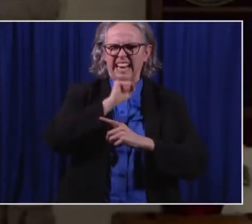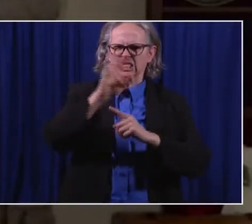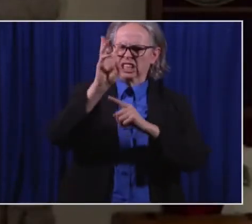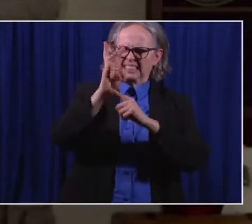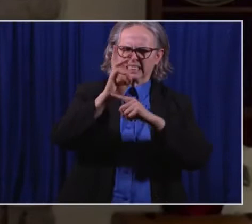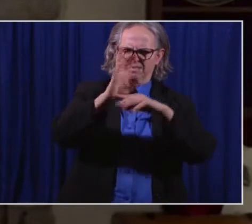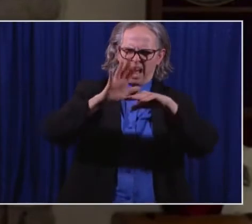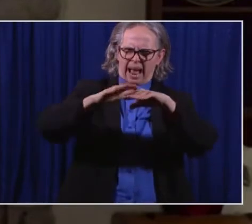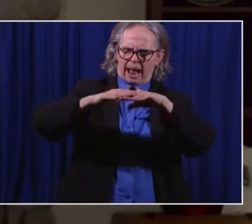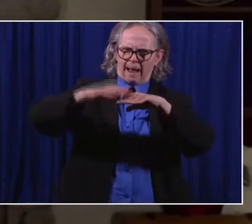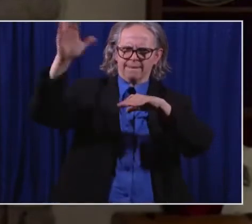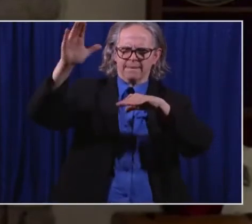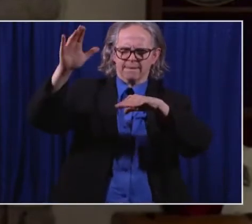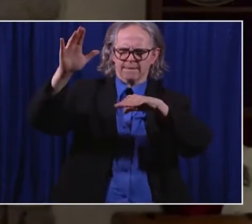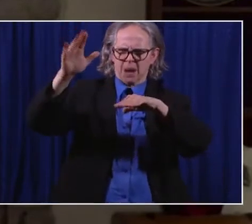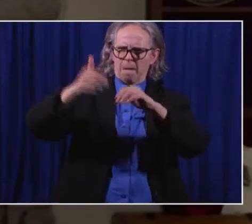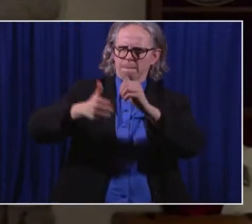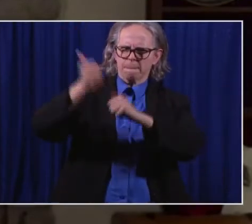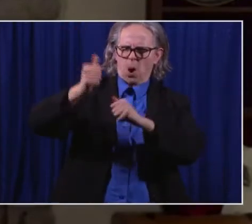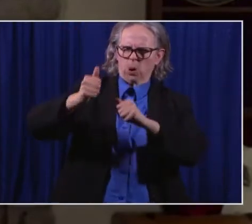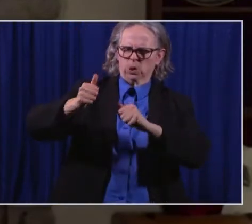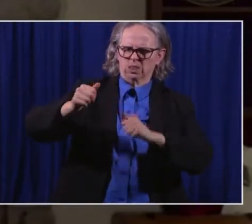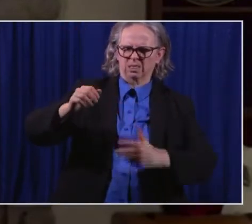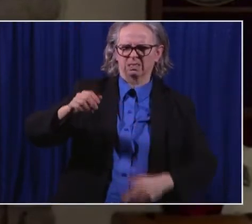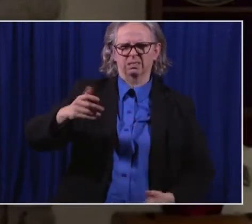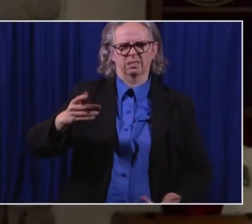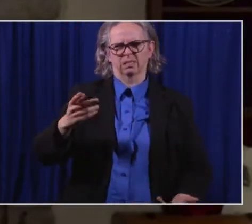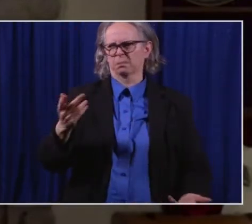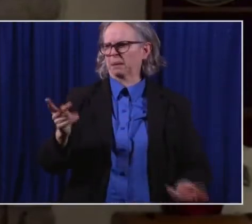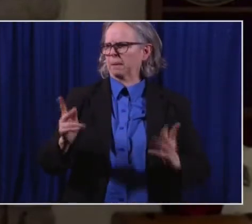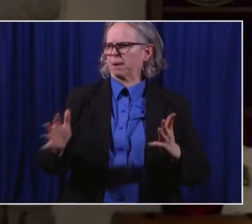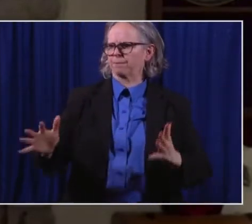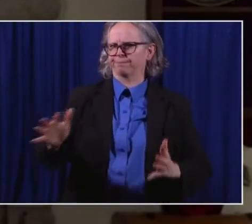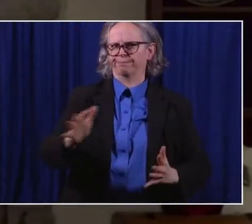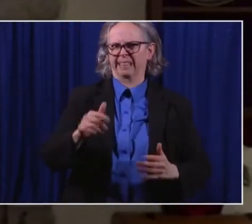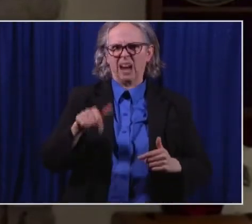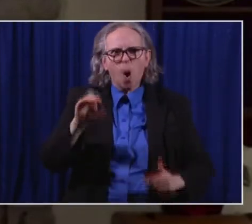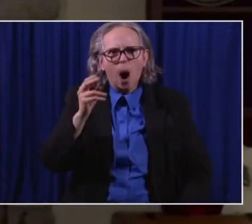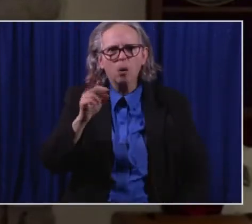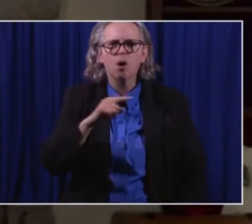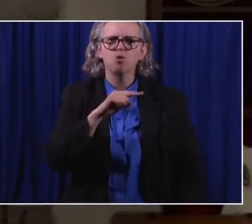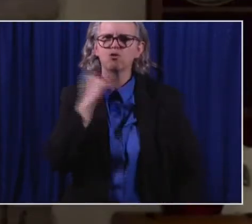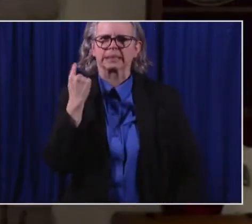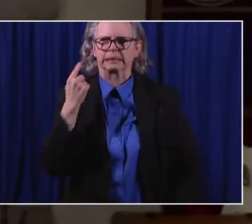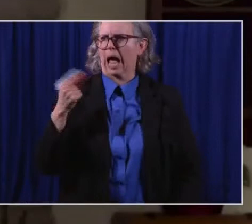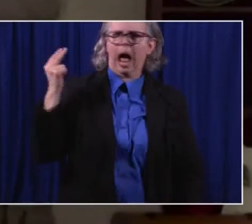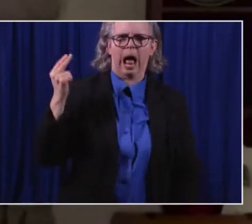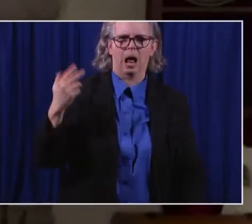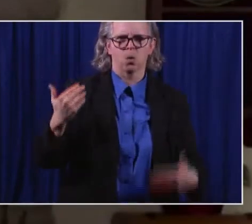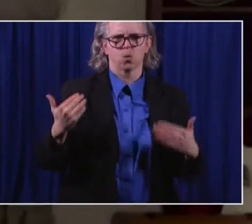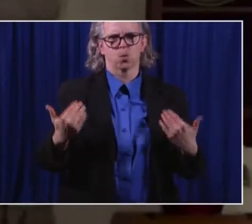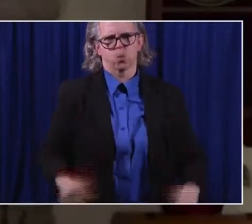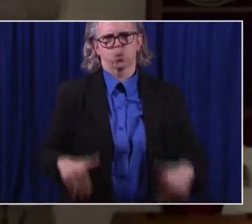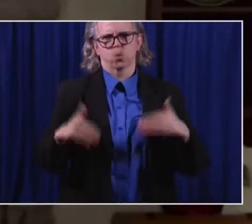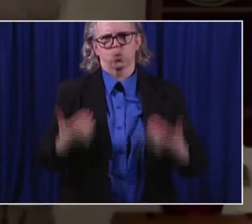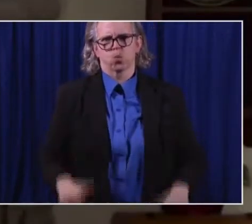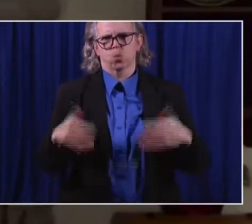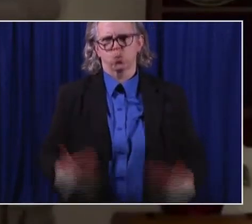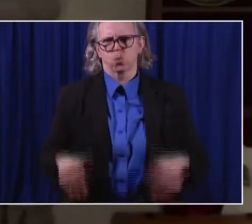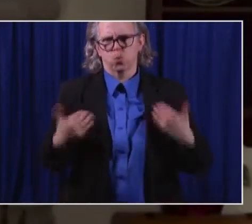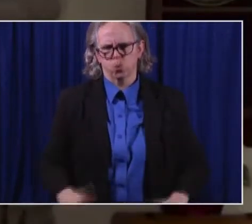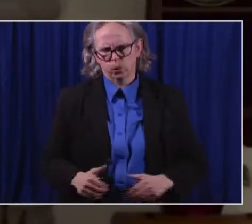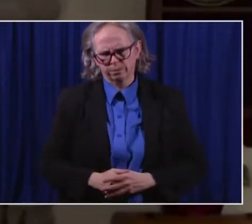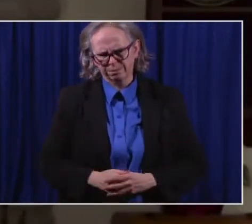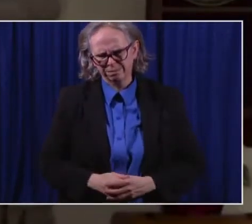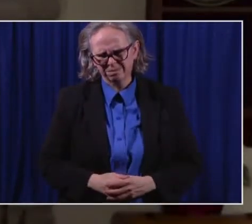group. Obviously, the older you are, the more at risk, uh, you are. So this group will be in the next, in the